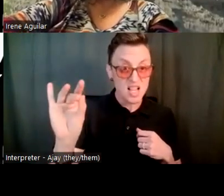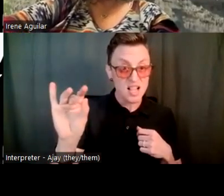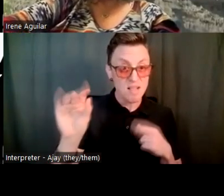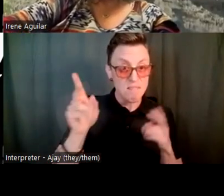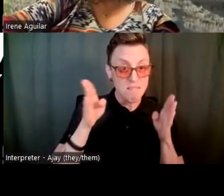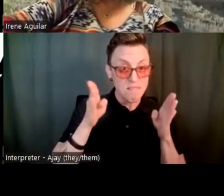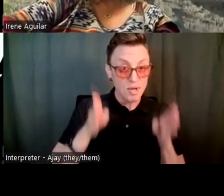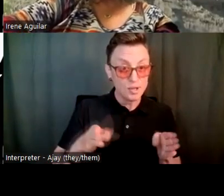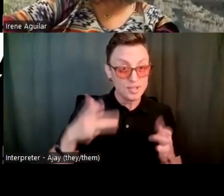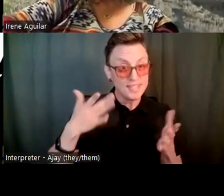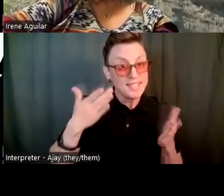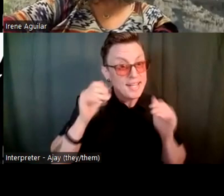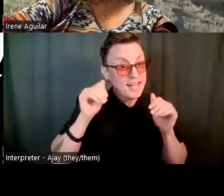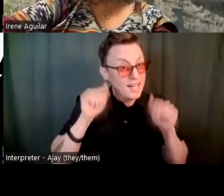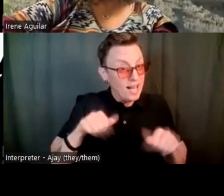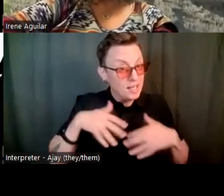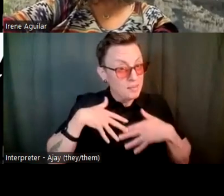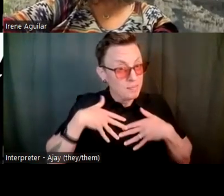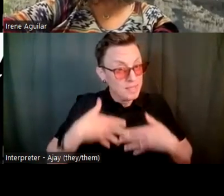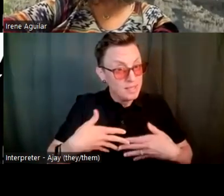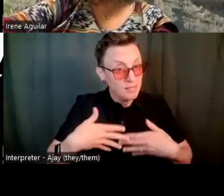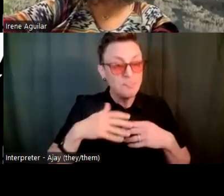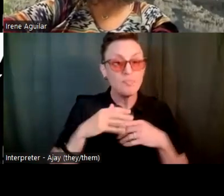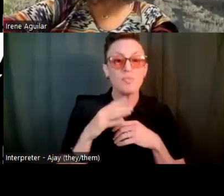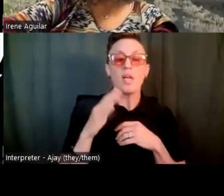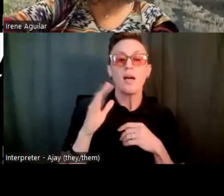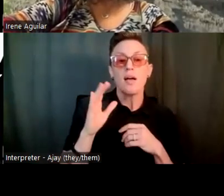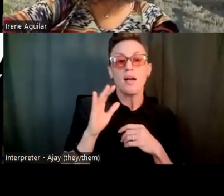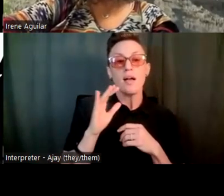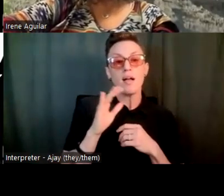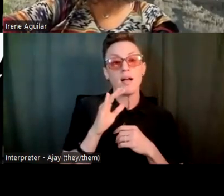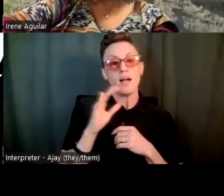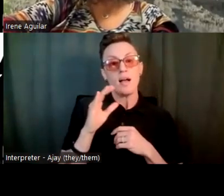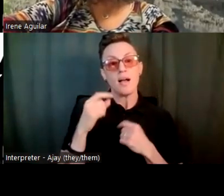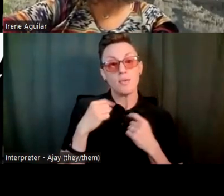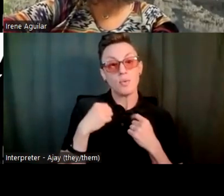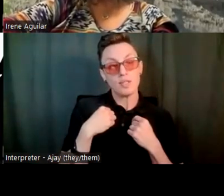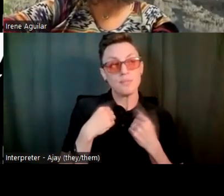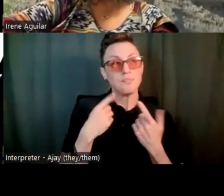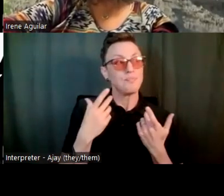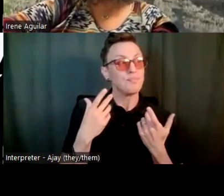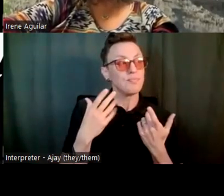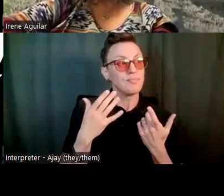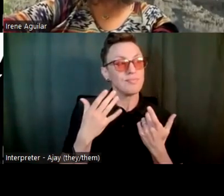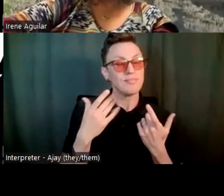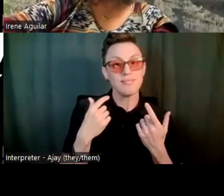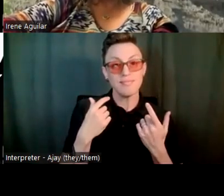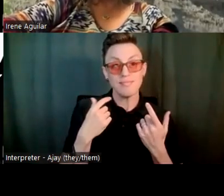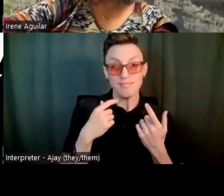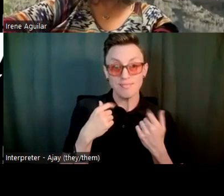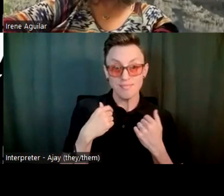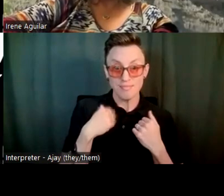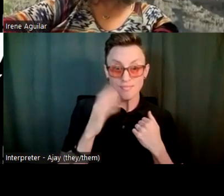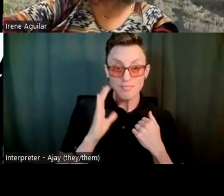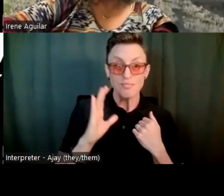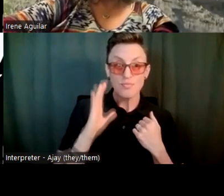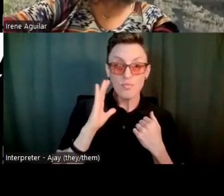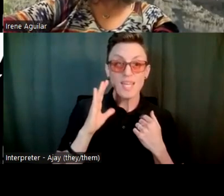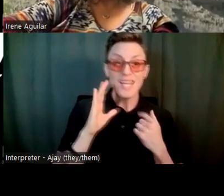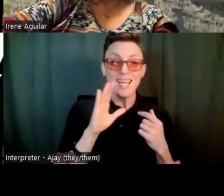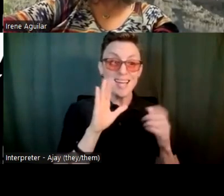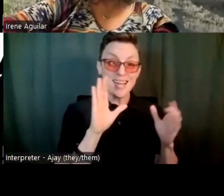I would actually, uh, volunteer in the classes